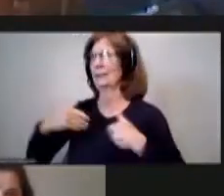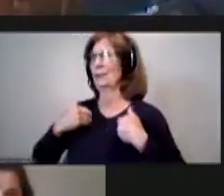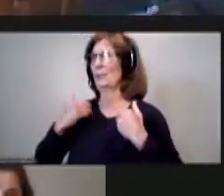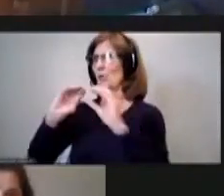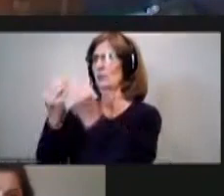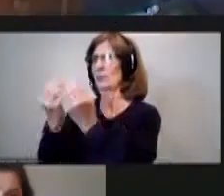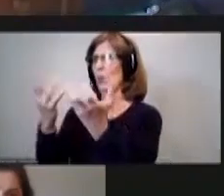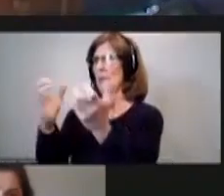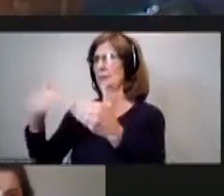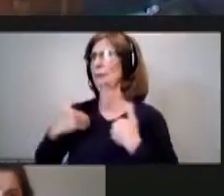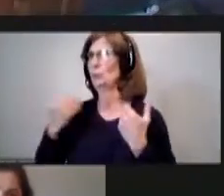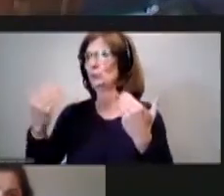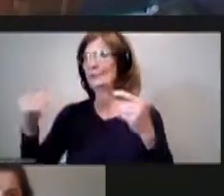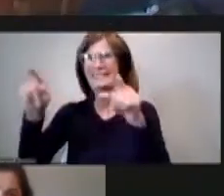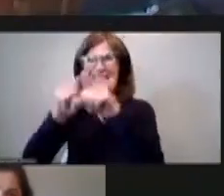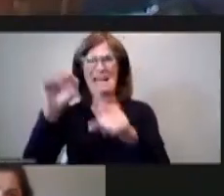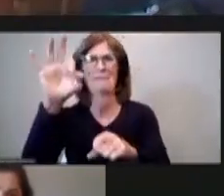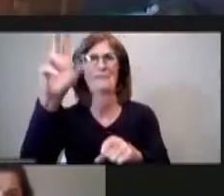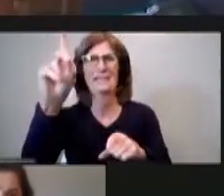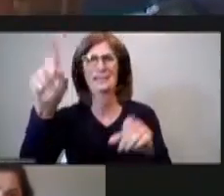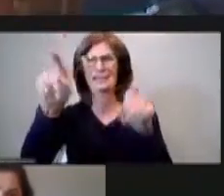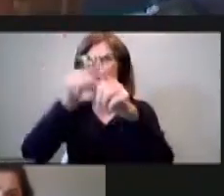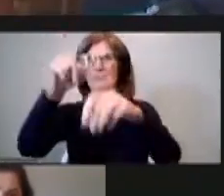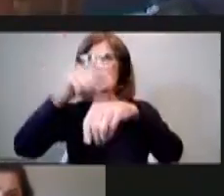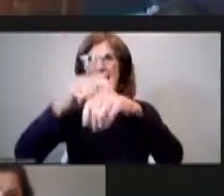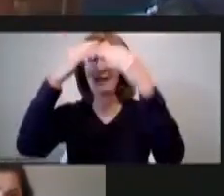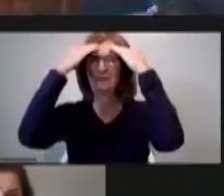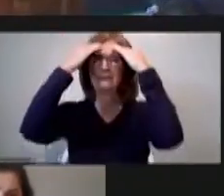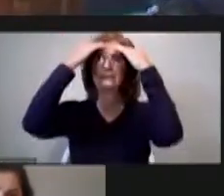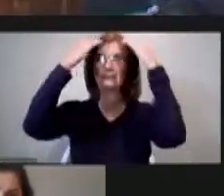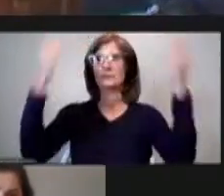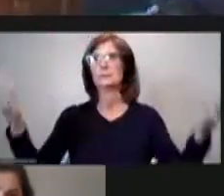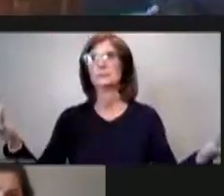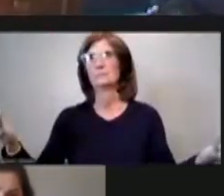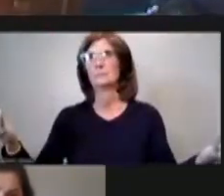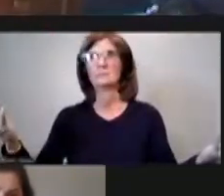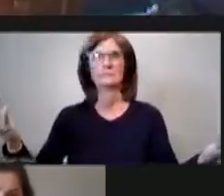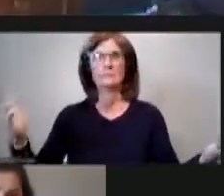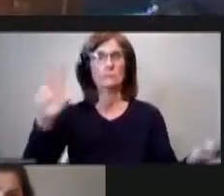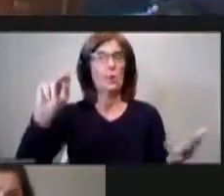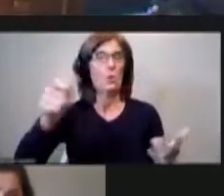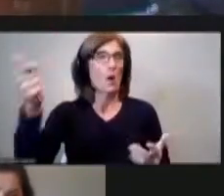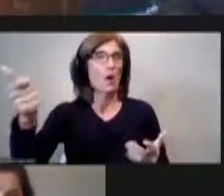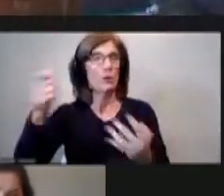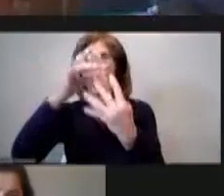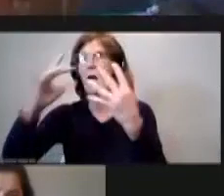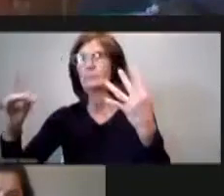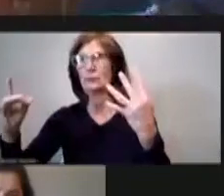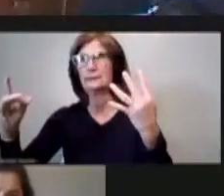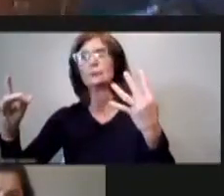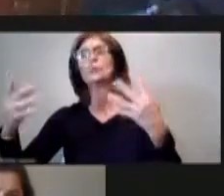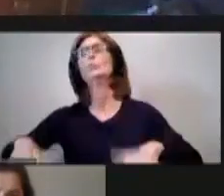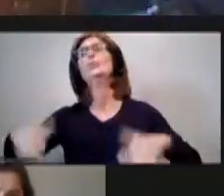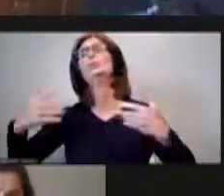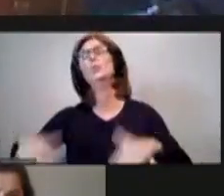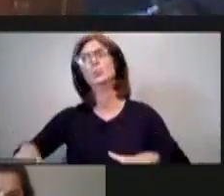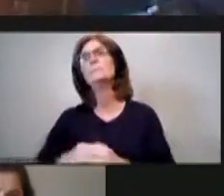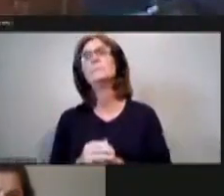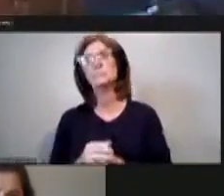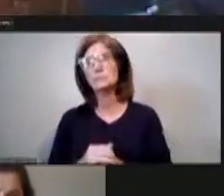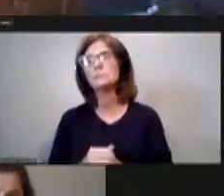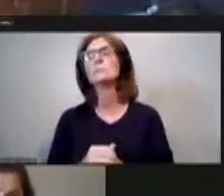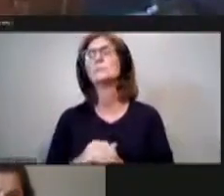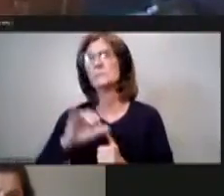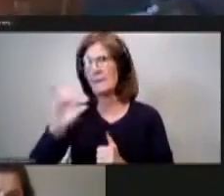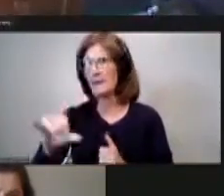one facility and um you know where we have nothing else available in the system that's kind of suitable for their needs so there's a lot